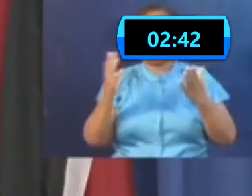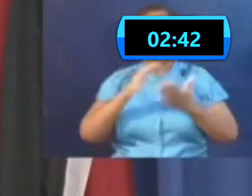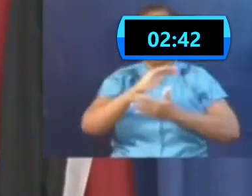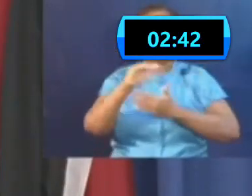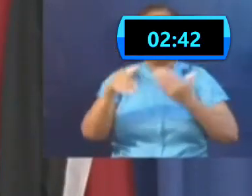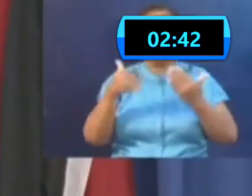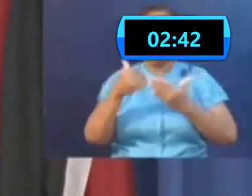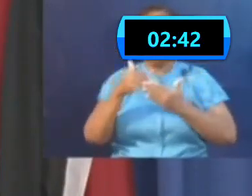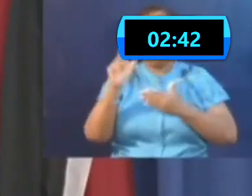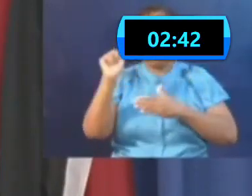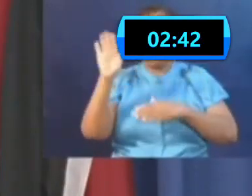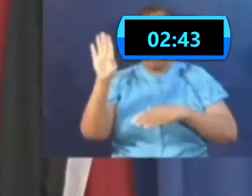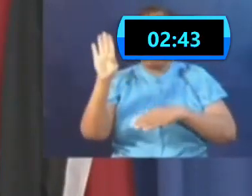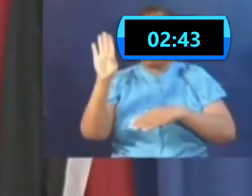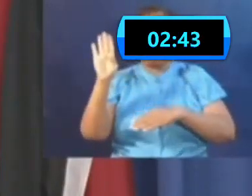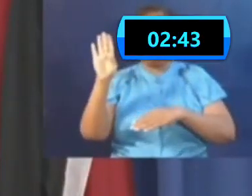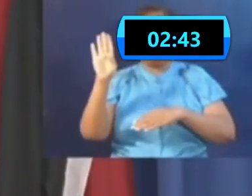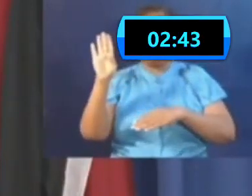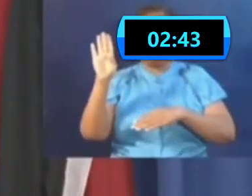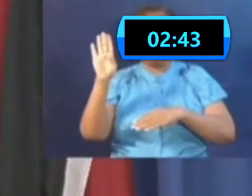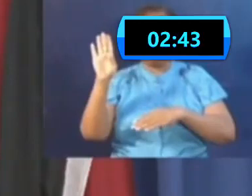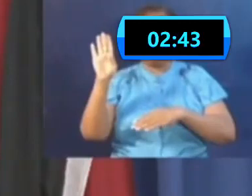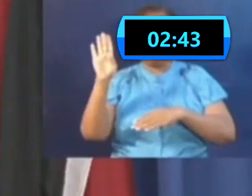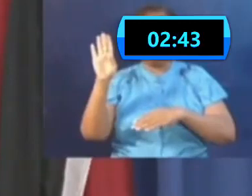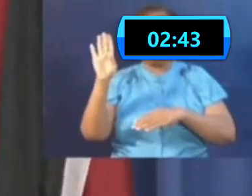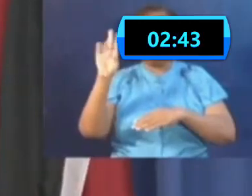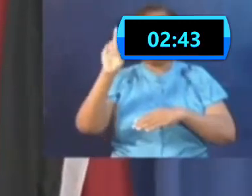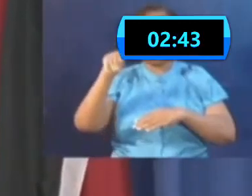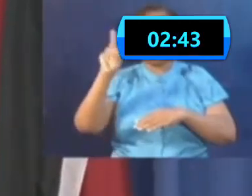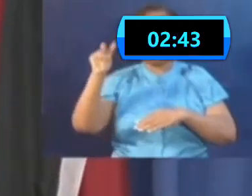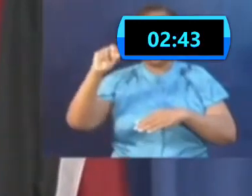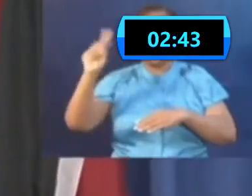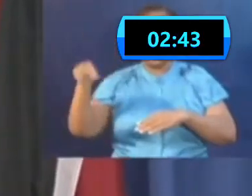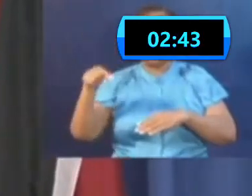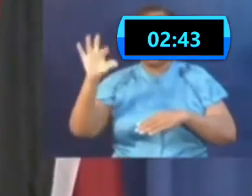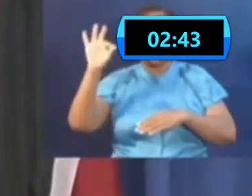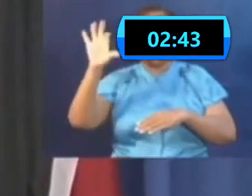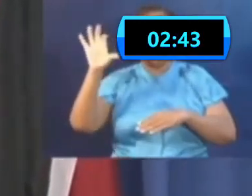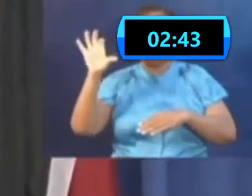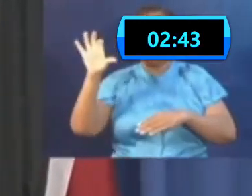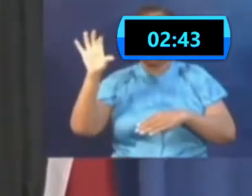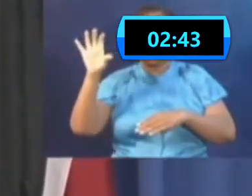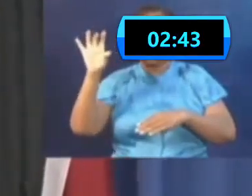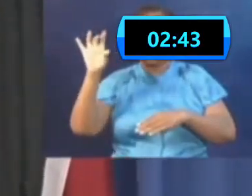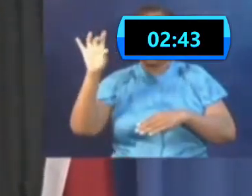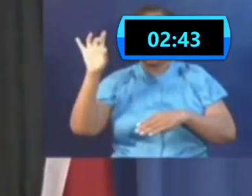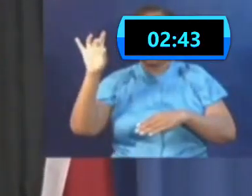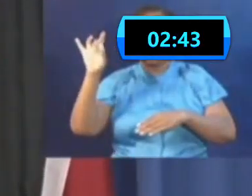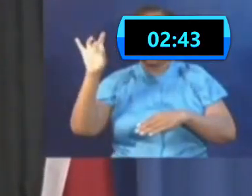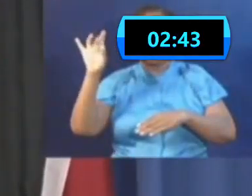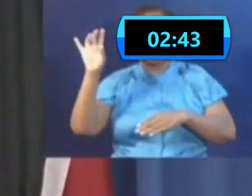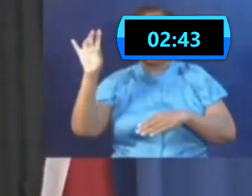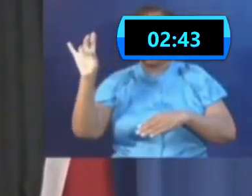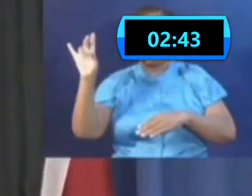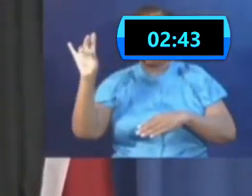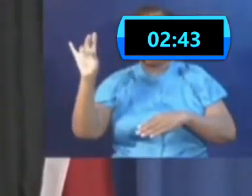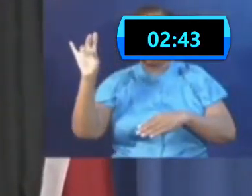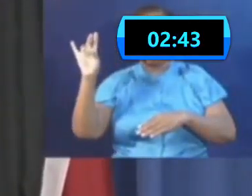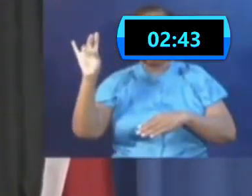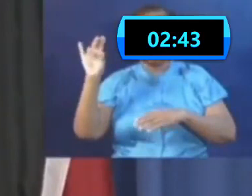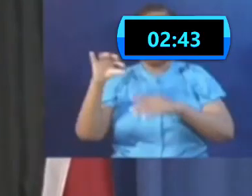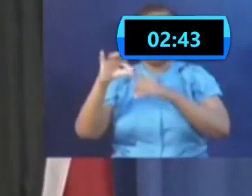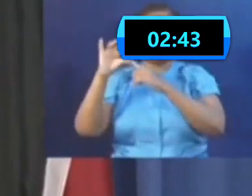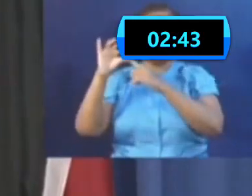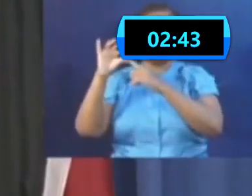North Central, 22,987. Number of unique patients tests completed, 20,065.